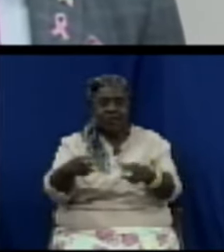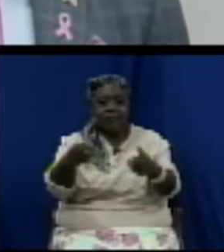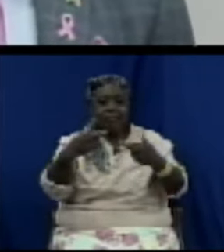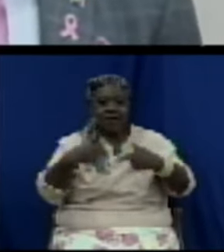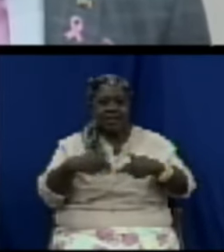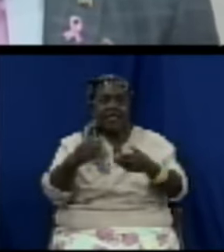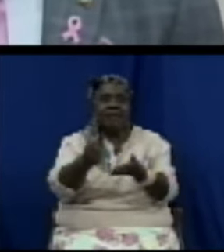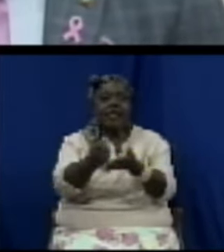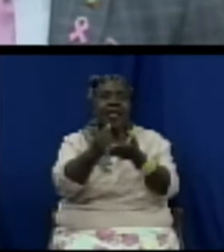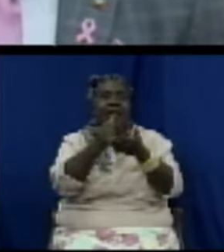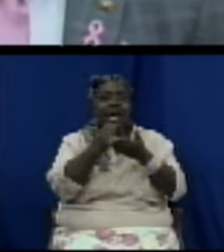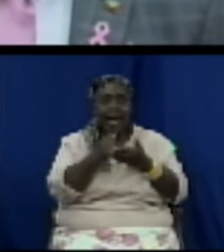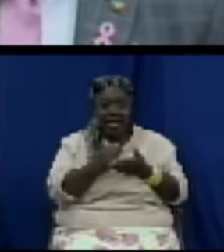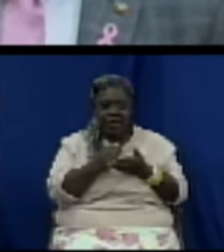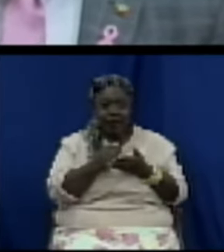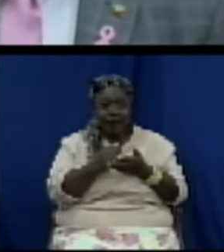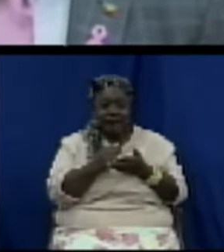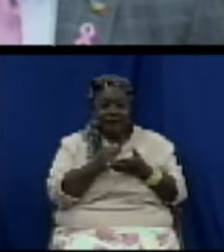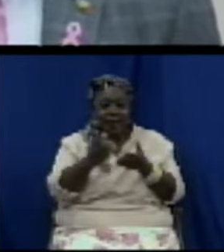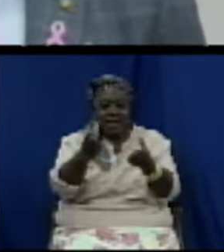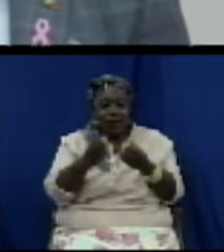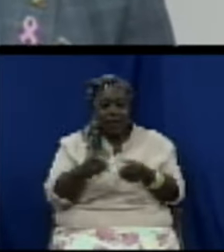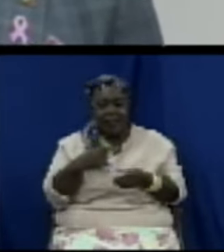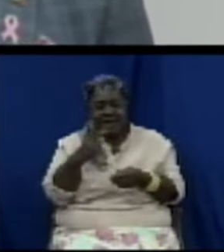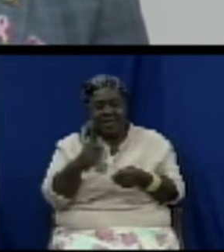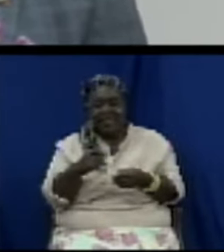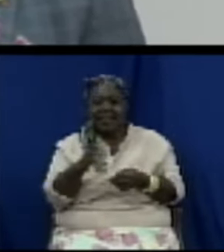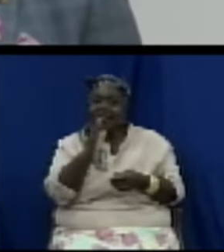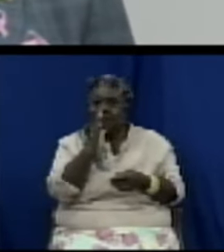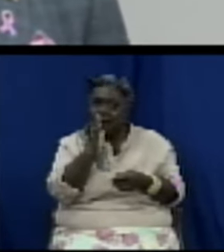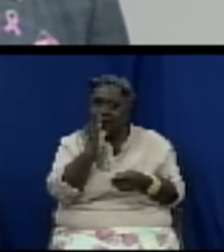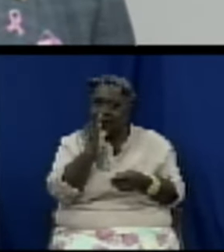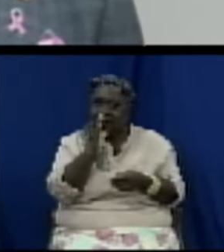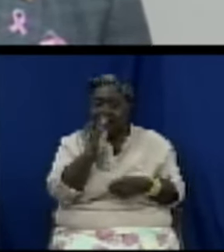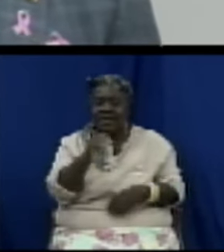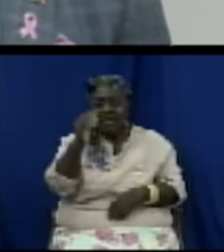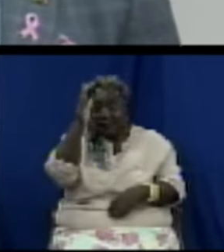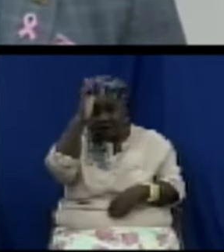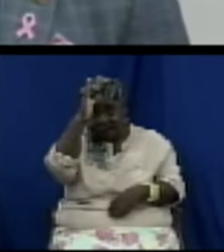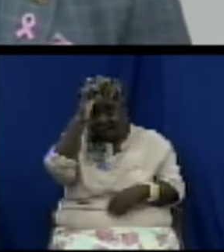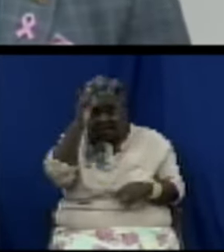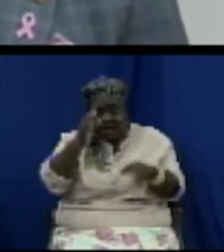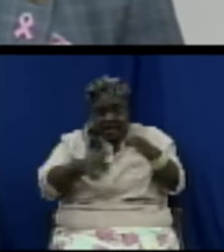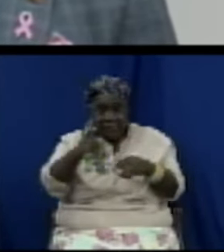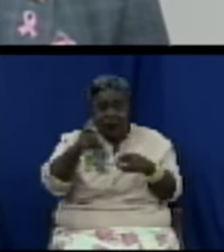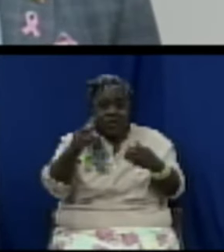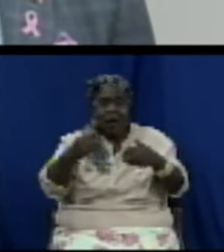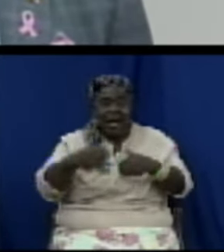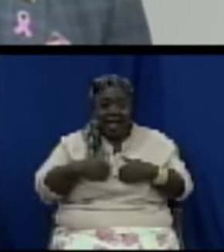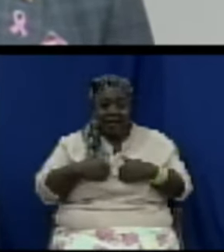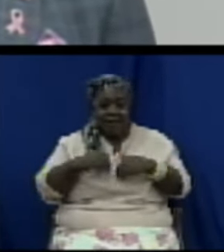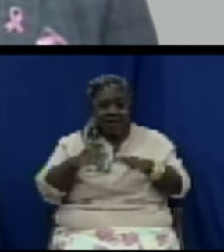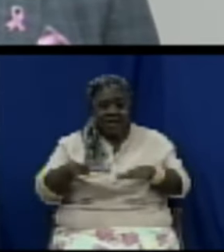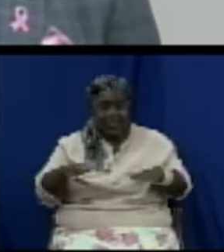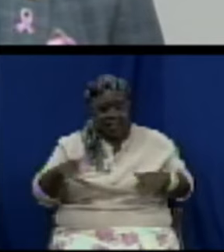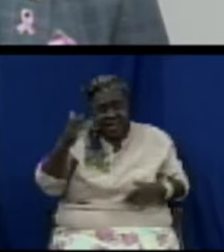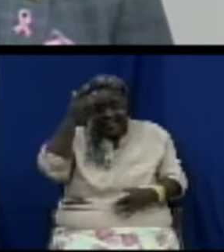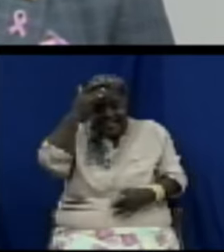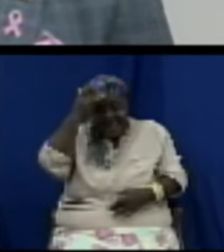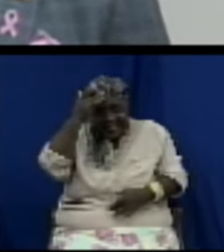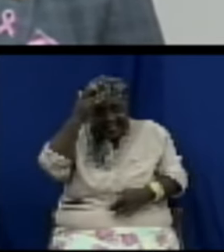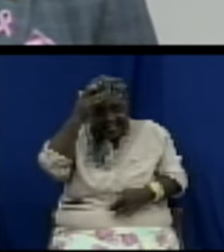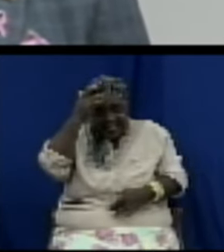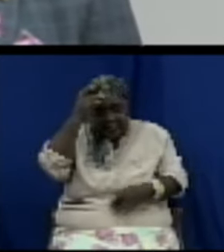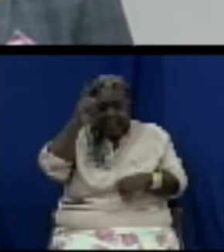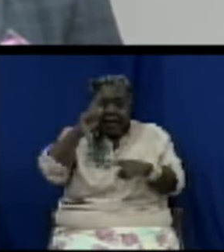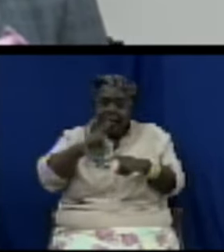to benefit. So I want to say to mothers and fathers and guardians out there, if you have a child who is so sick that needs attention overseas, if you don't